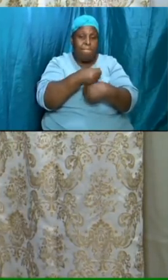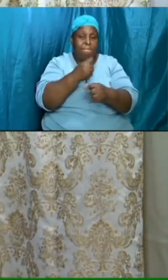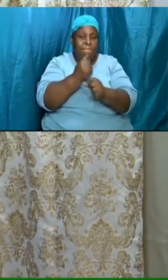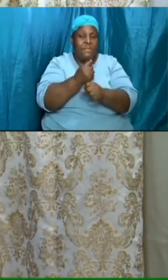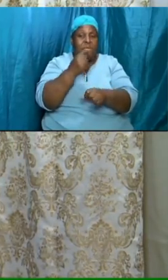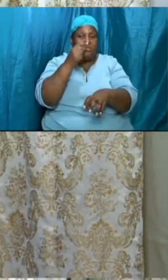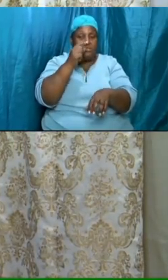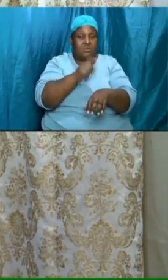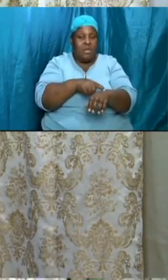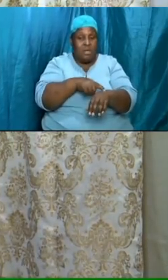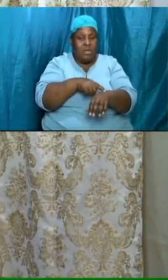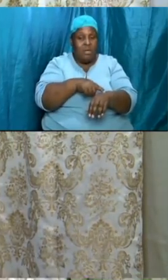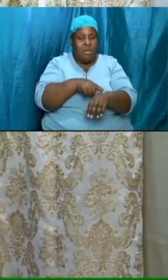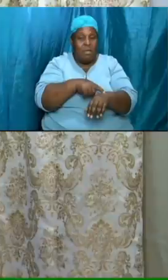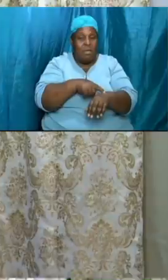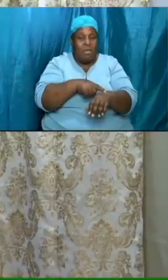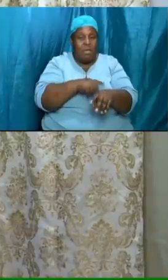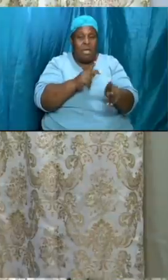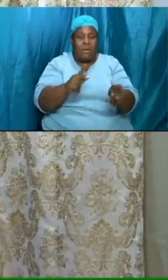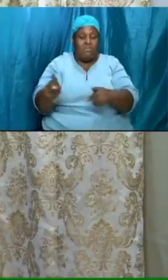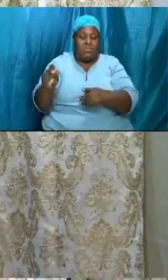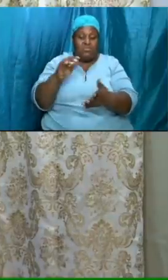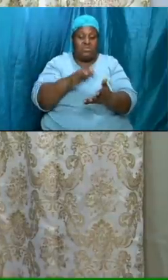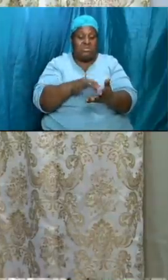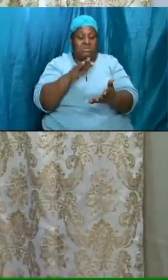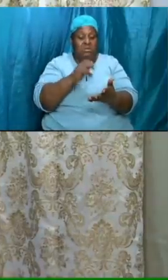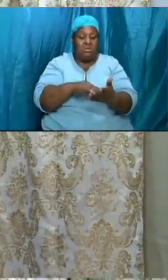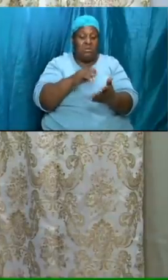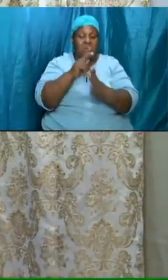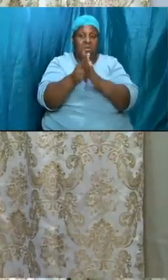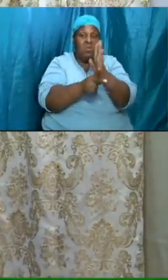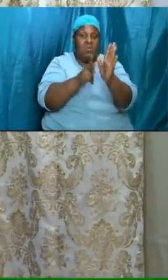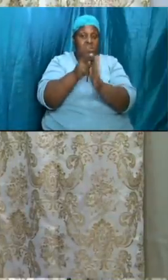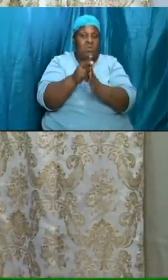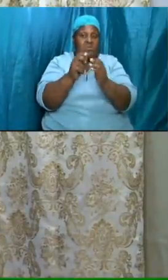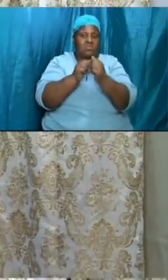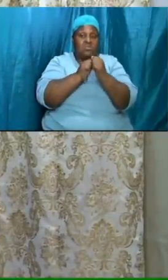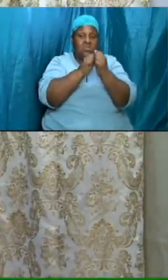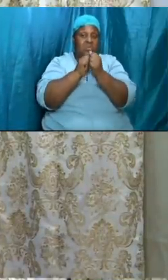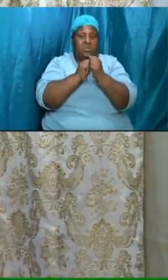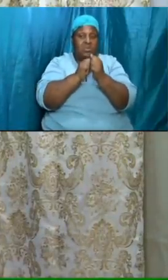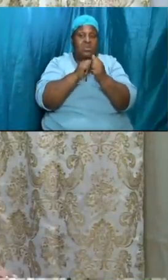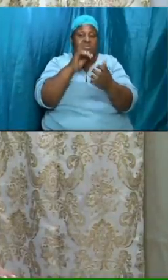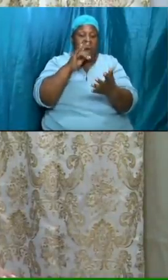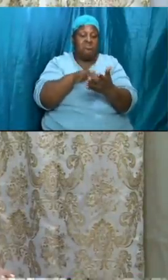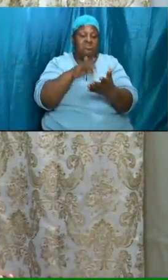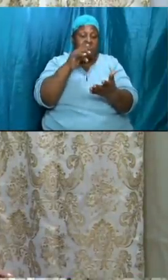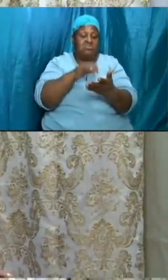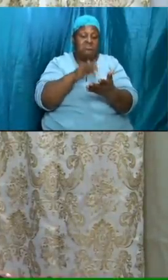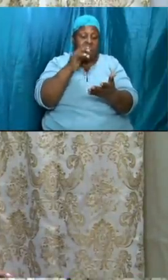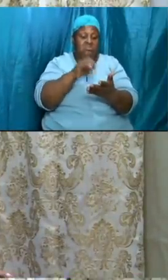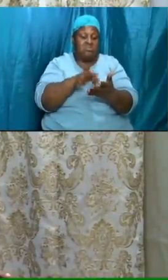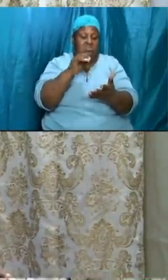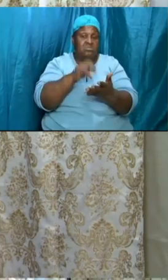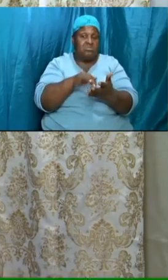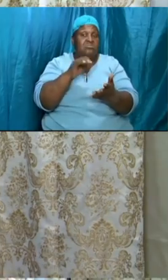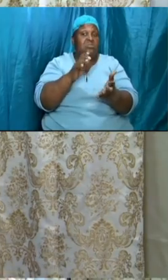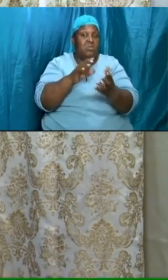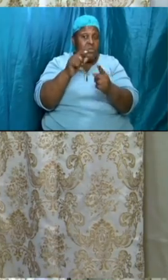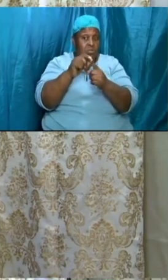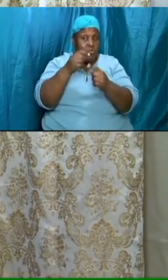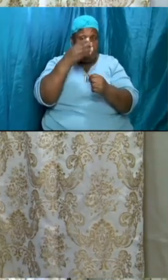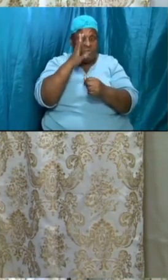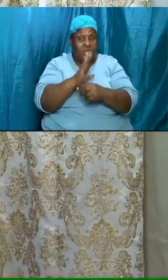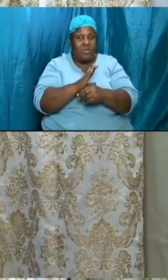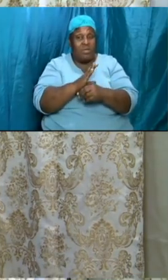and put for the hours together read it every day study it at set period periods and